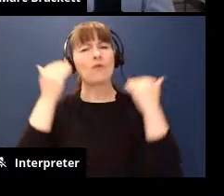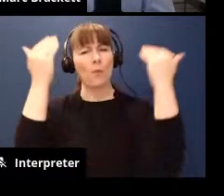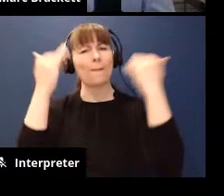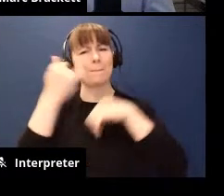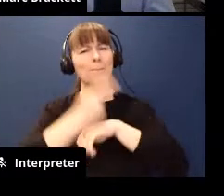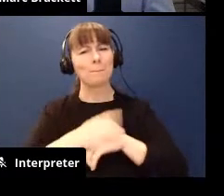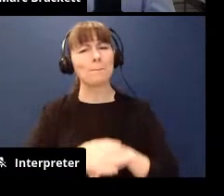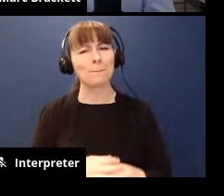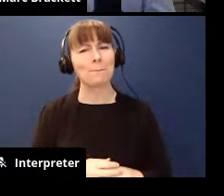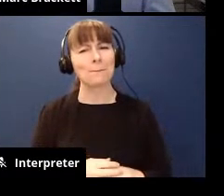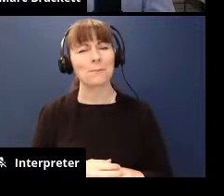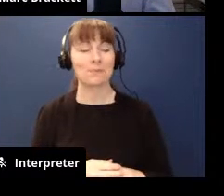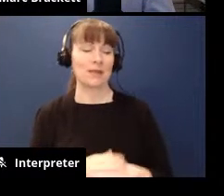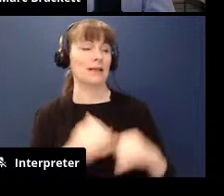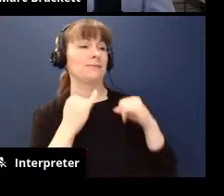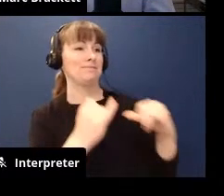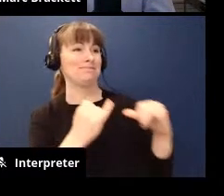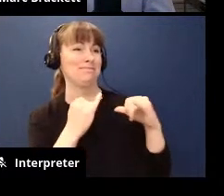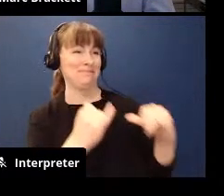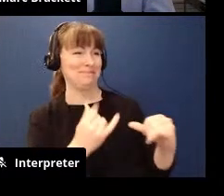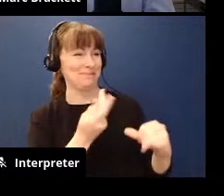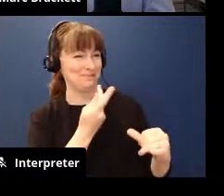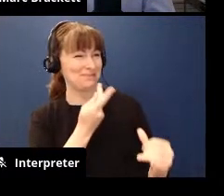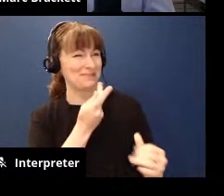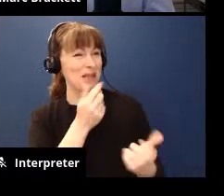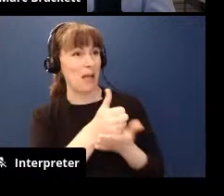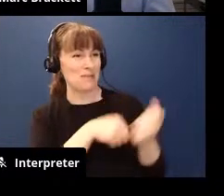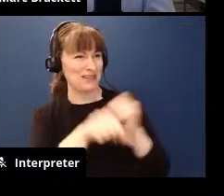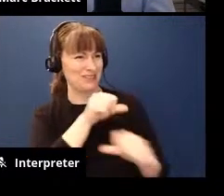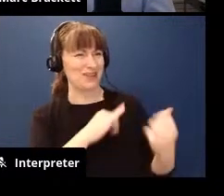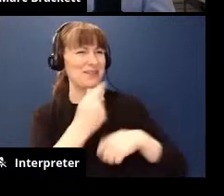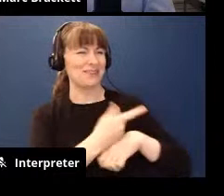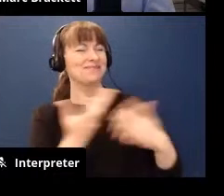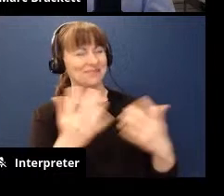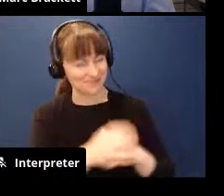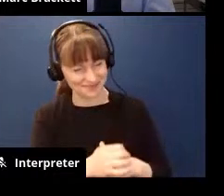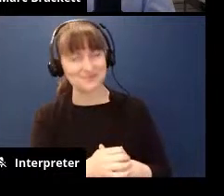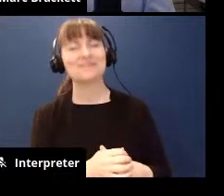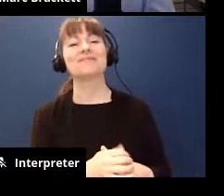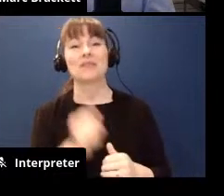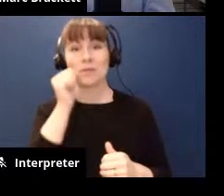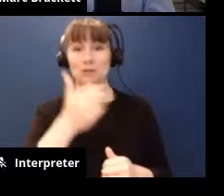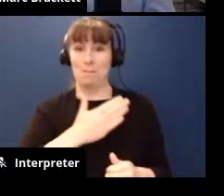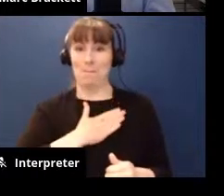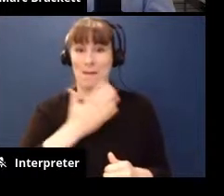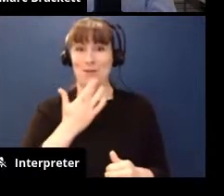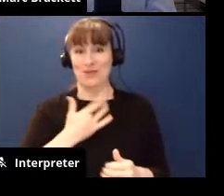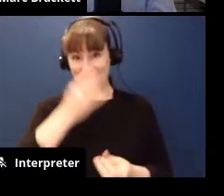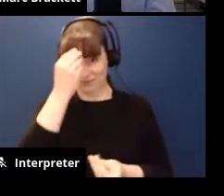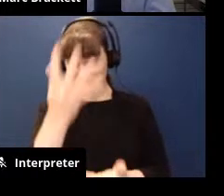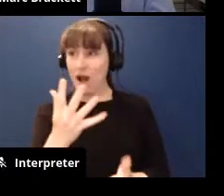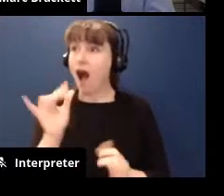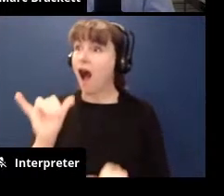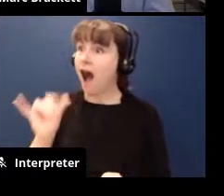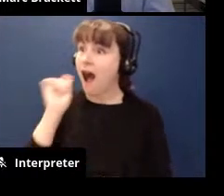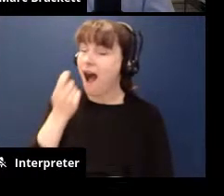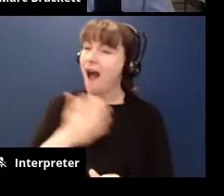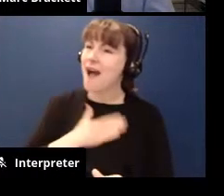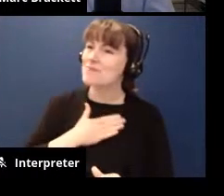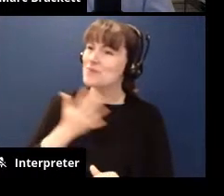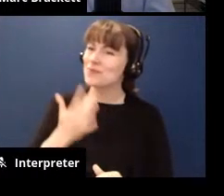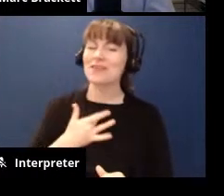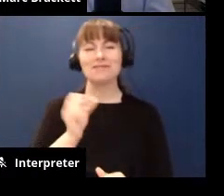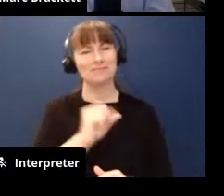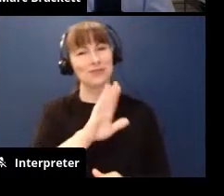well that makes two of us so maybe we can help each other out um tomorrow's my birthday by the way um yes